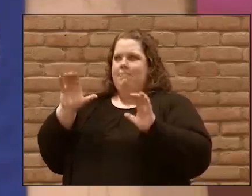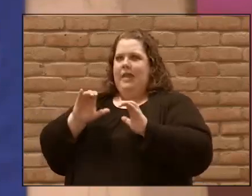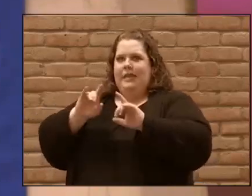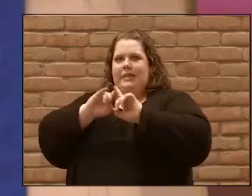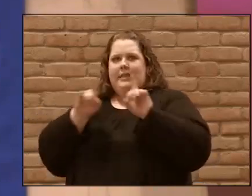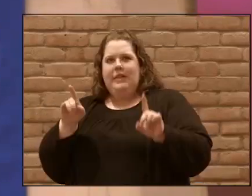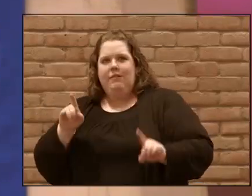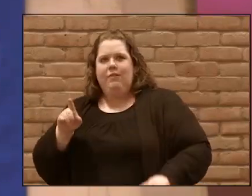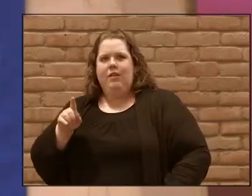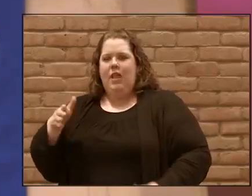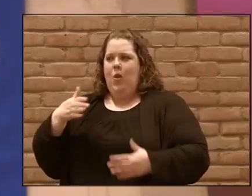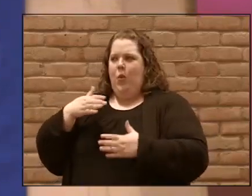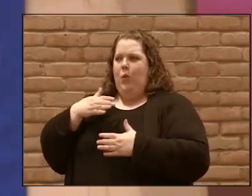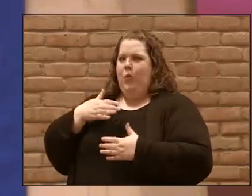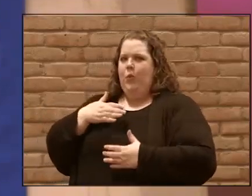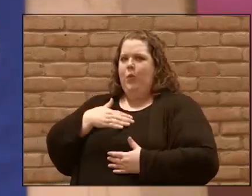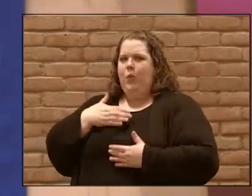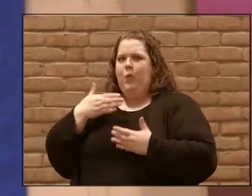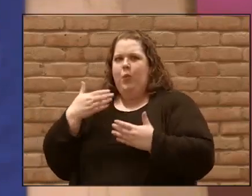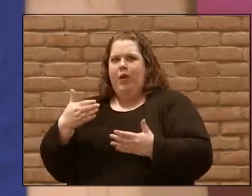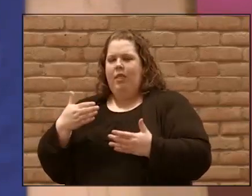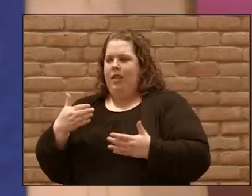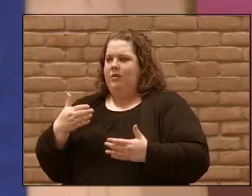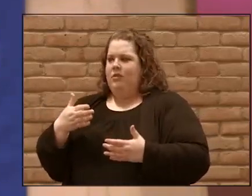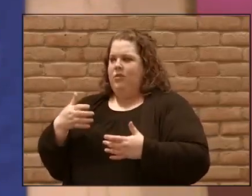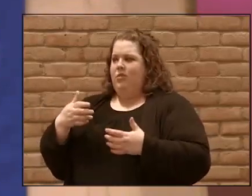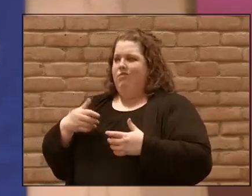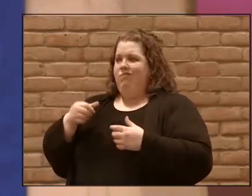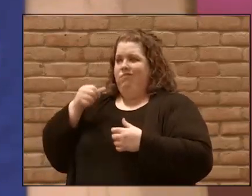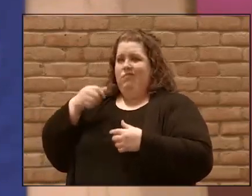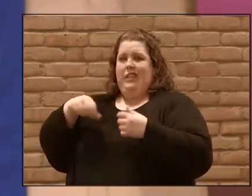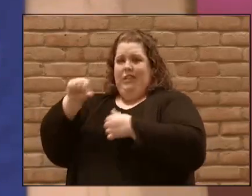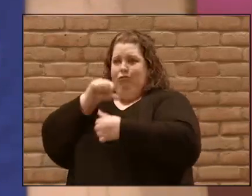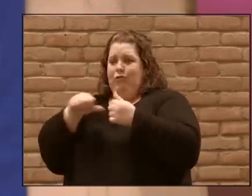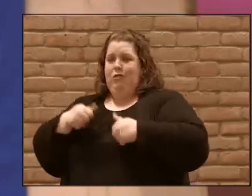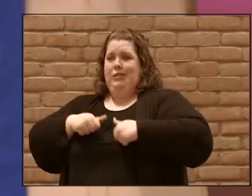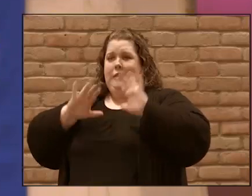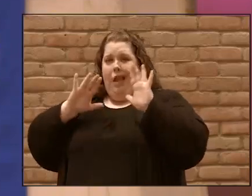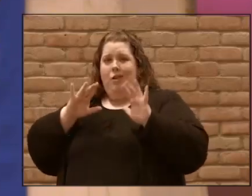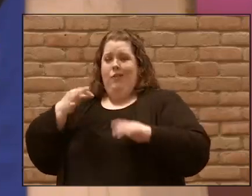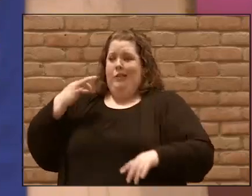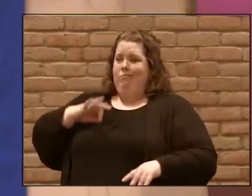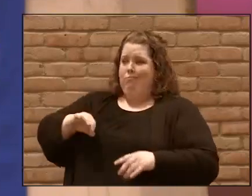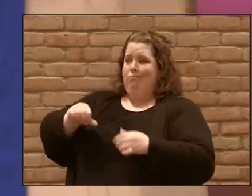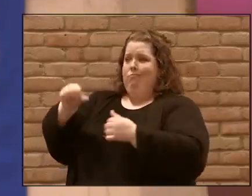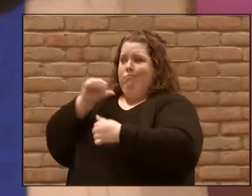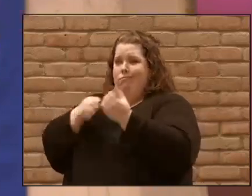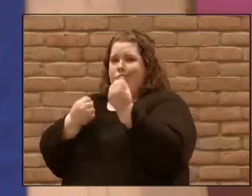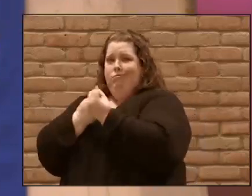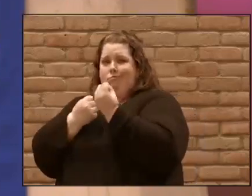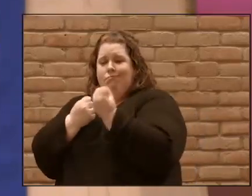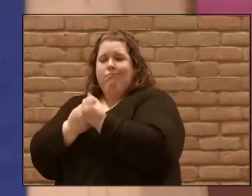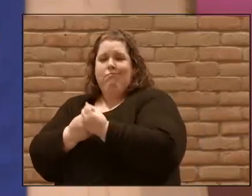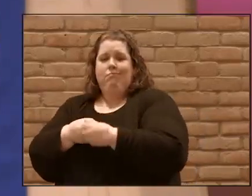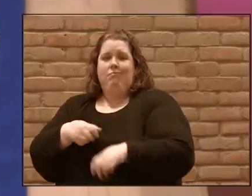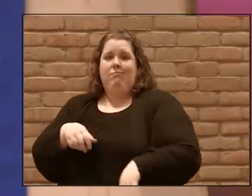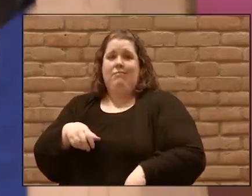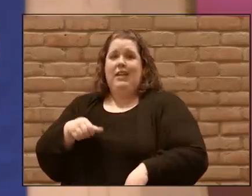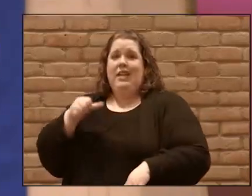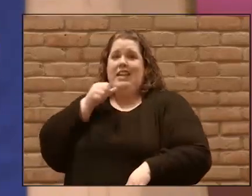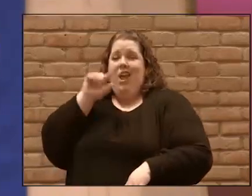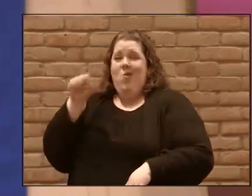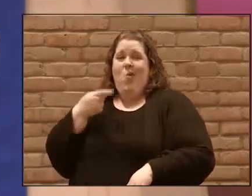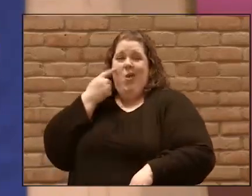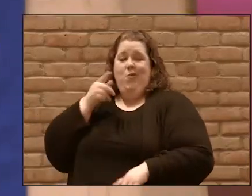sacrifice for one another in incredible ways. And not just for each other, but also for those who weren't even in their little fellowship,